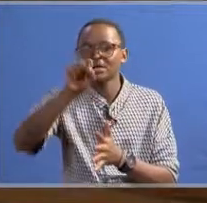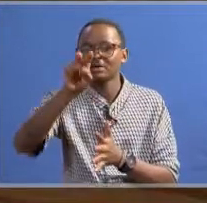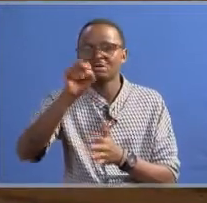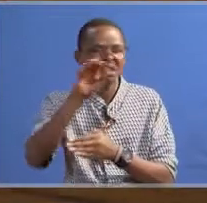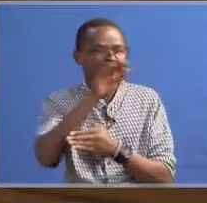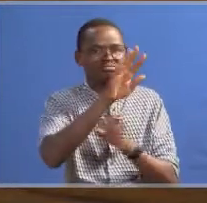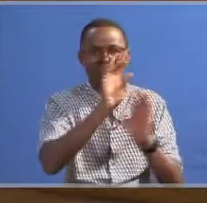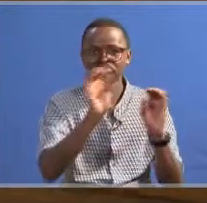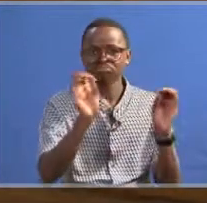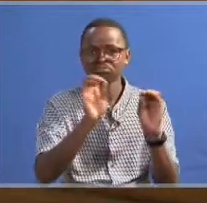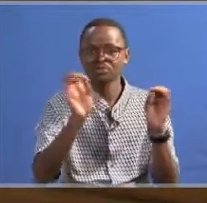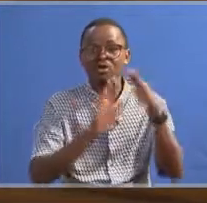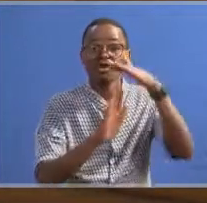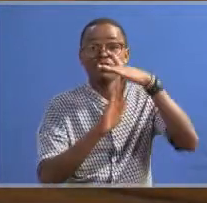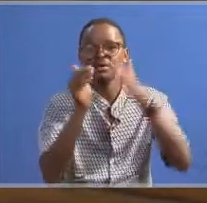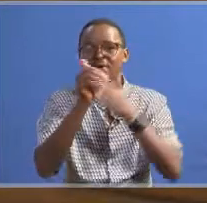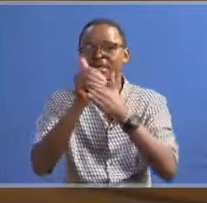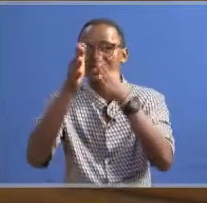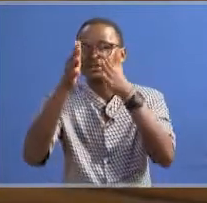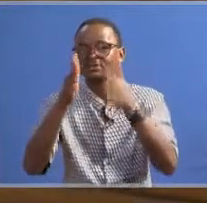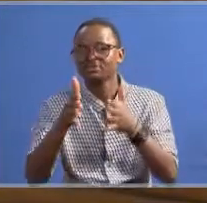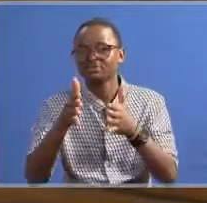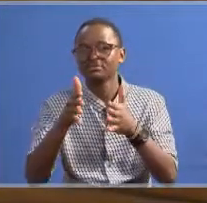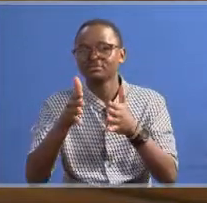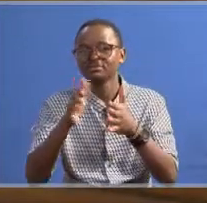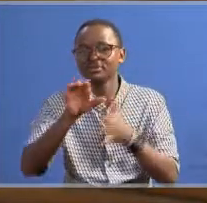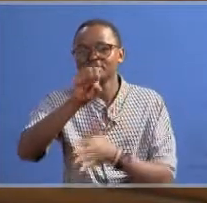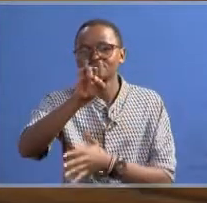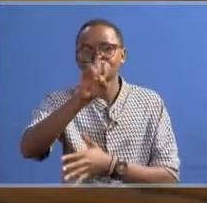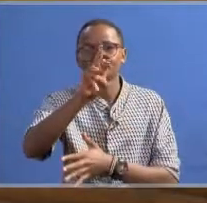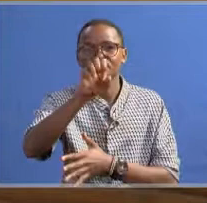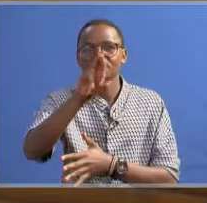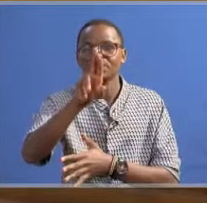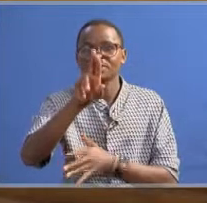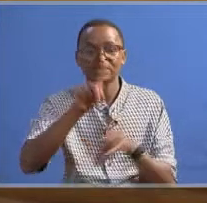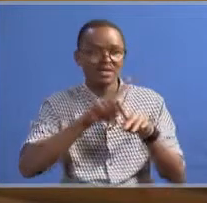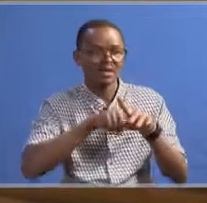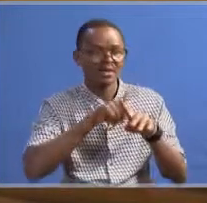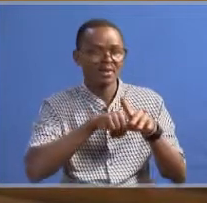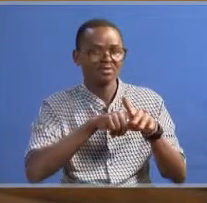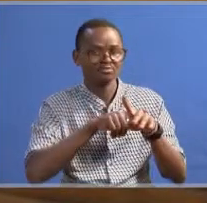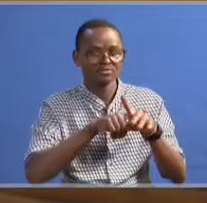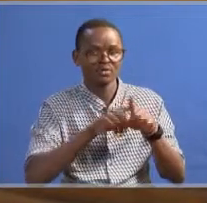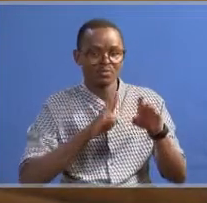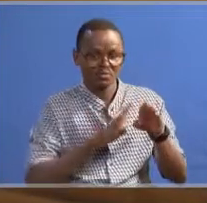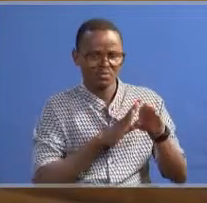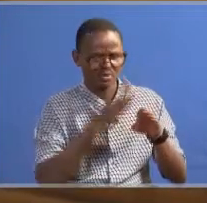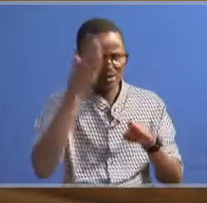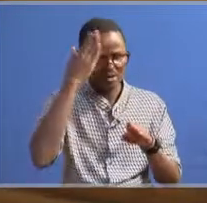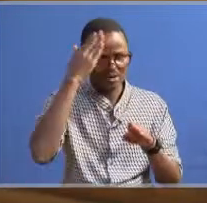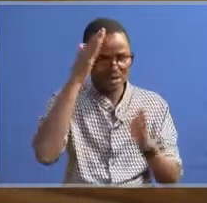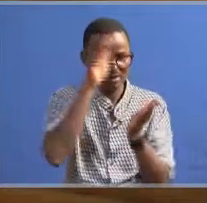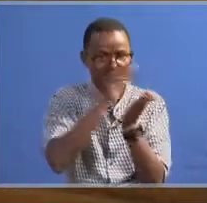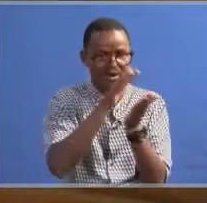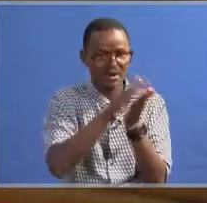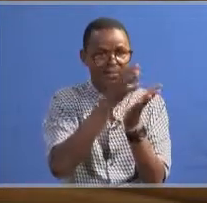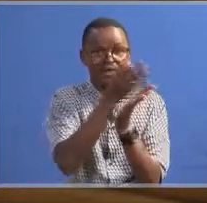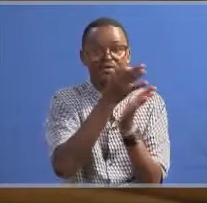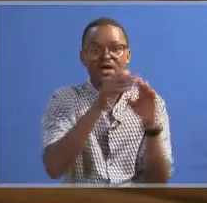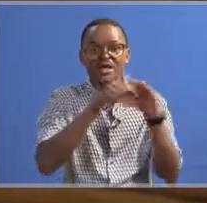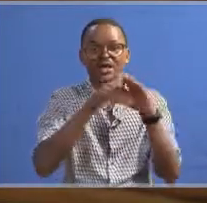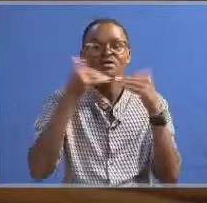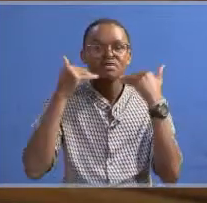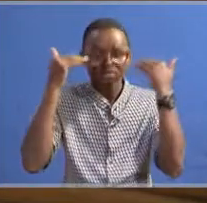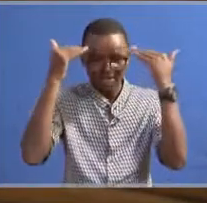consulted any of the top leadership. Simiyu said when the dark workers' union board realized that a petition had been filed in